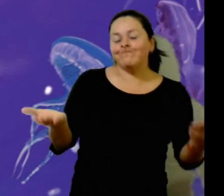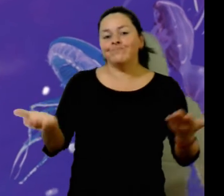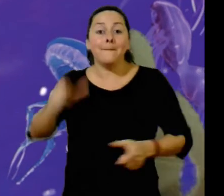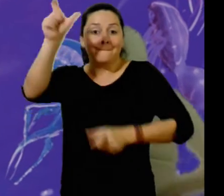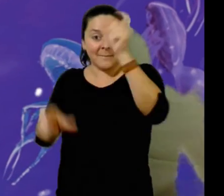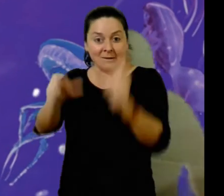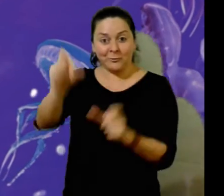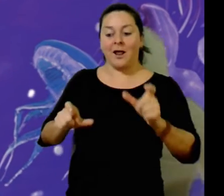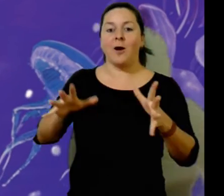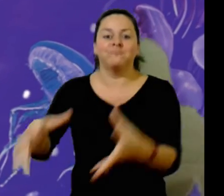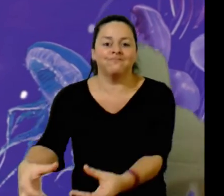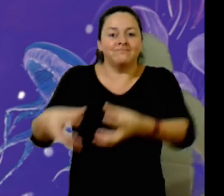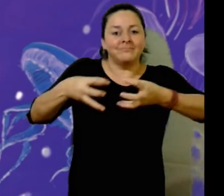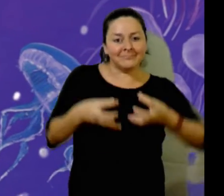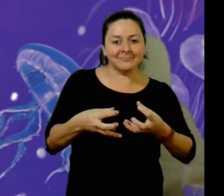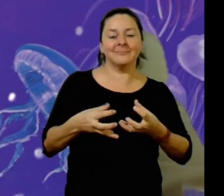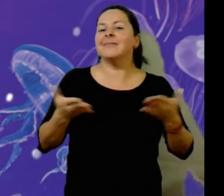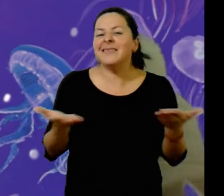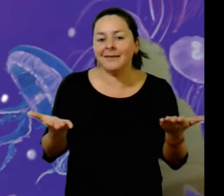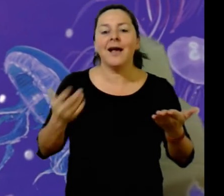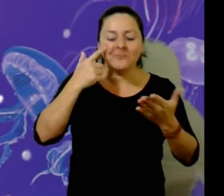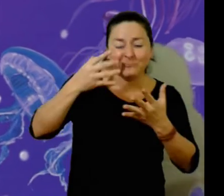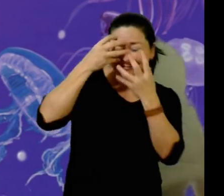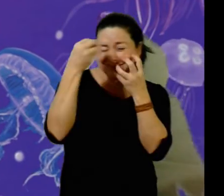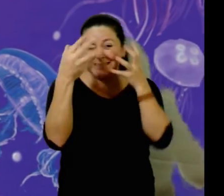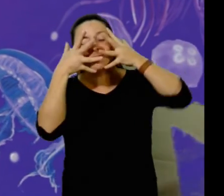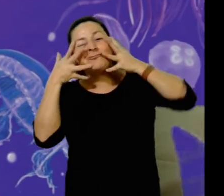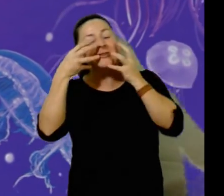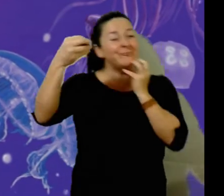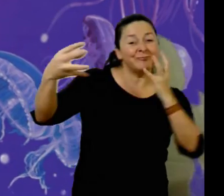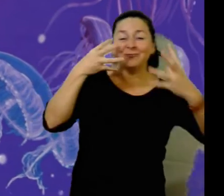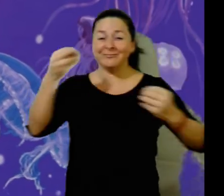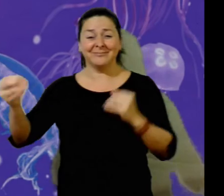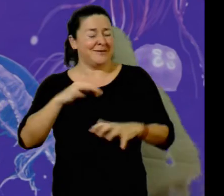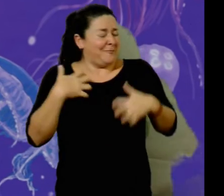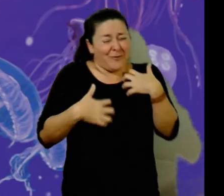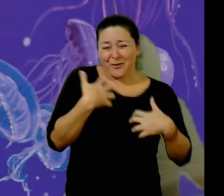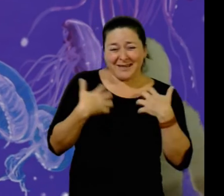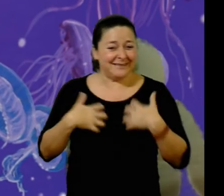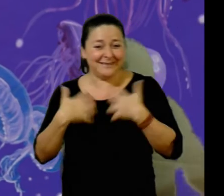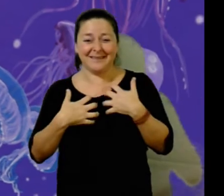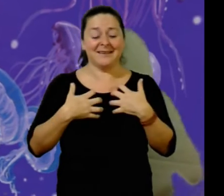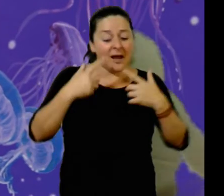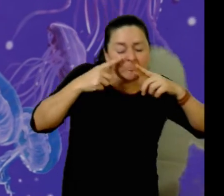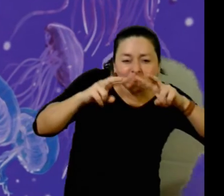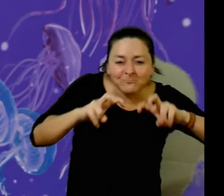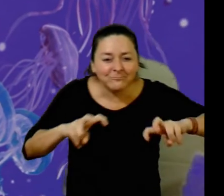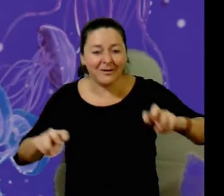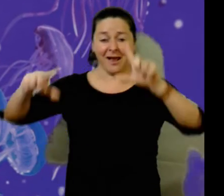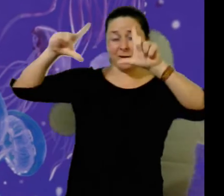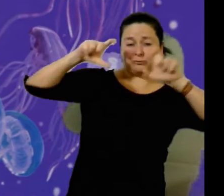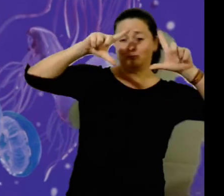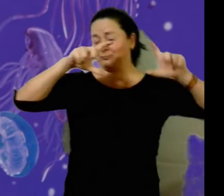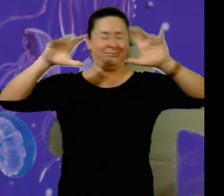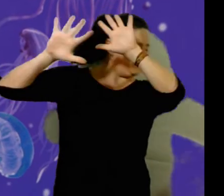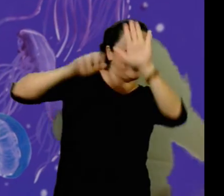us, what happened to you? She happily replies. The humans removed the plastic from inside me. They put this mark on me. At